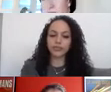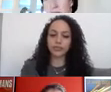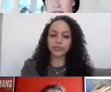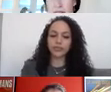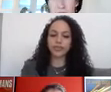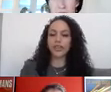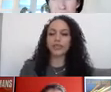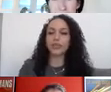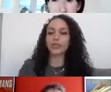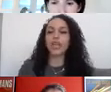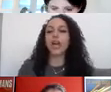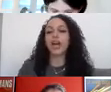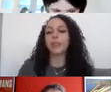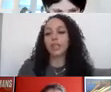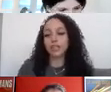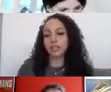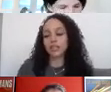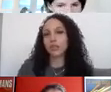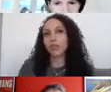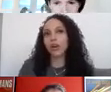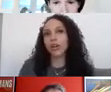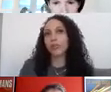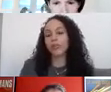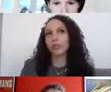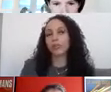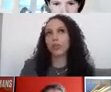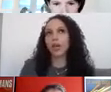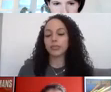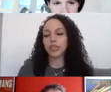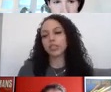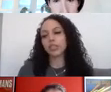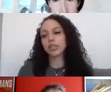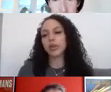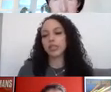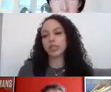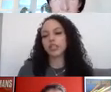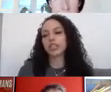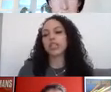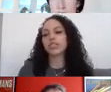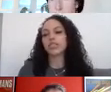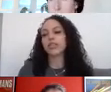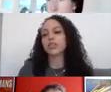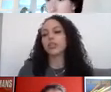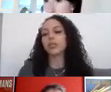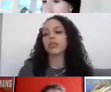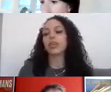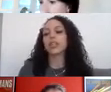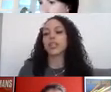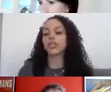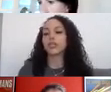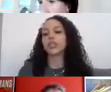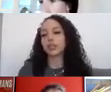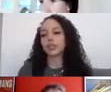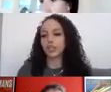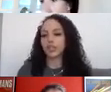please. Yeah, of course. Um, it doesn't. What, um, what I did mention in my presentations is if someone is newly qualified,